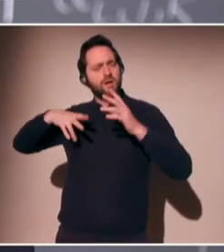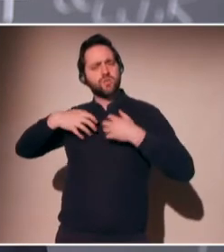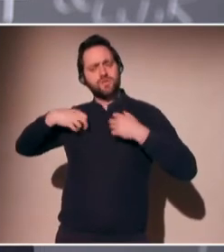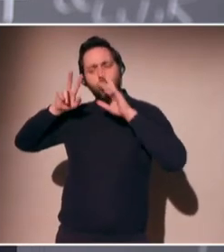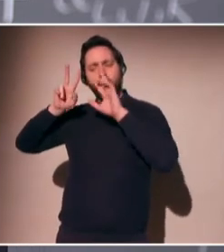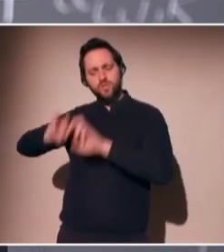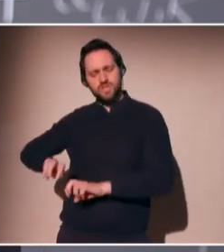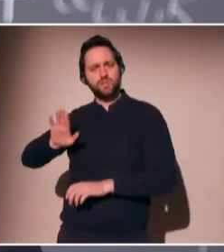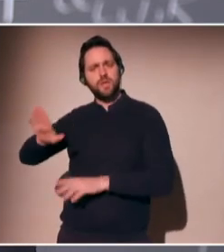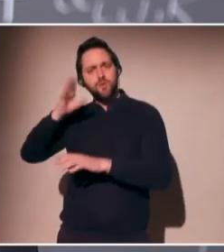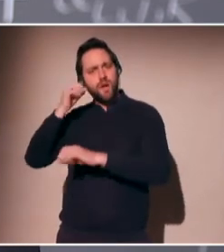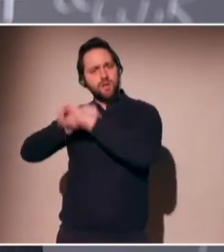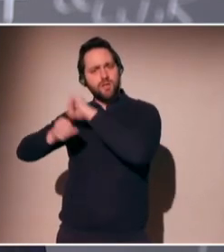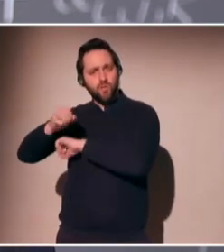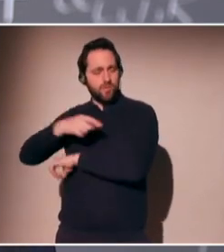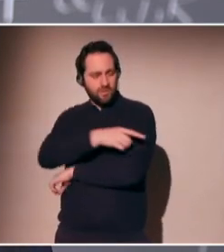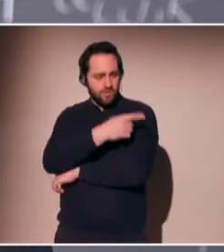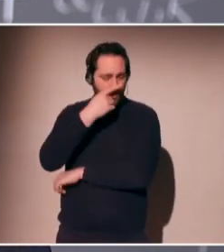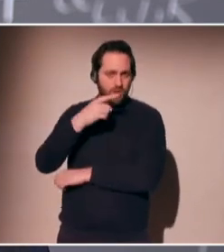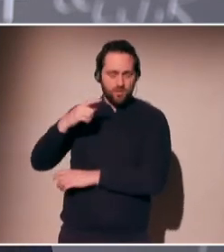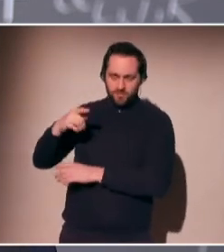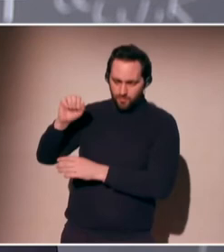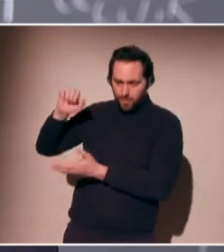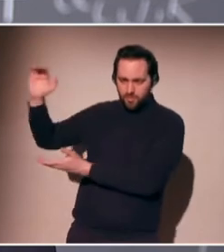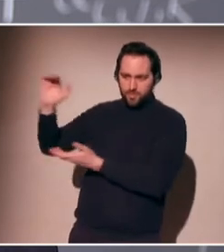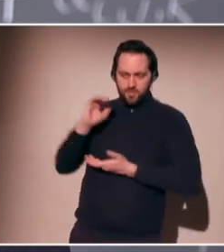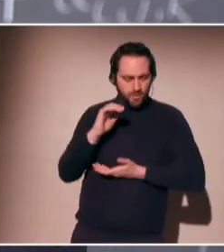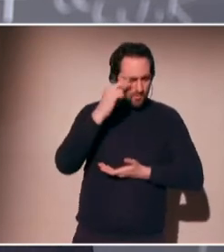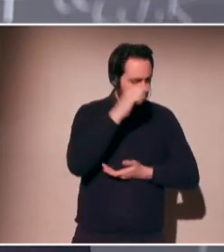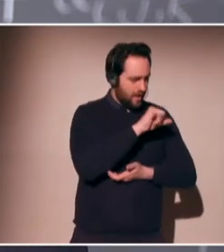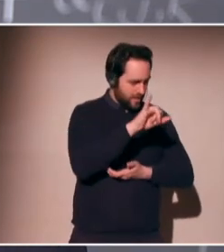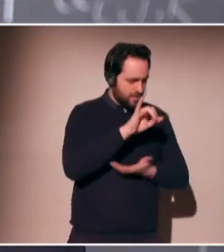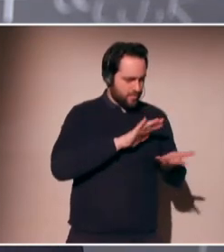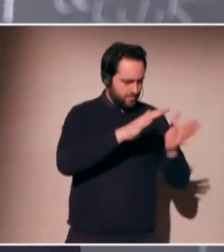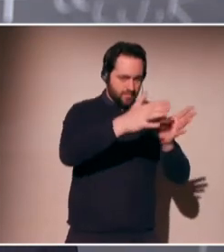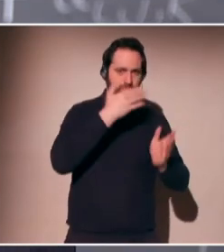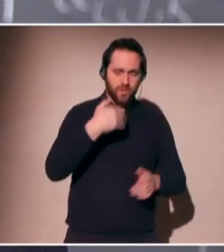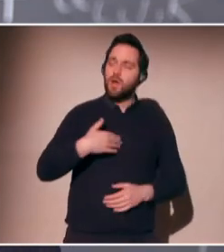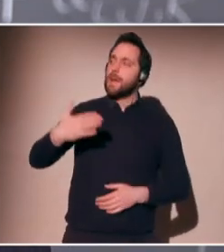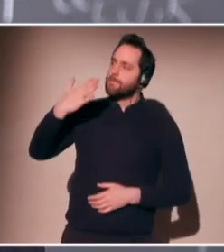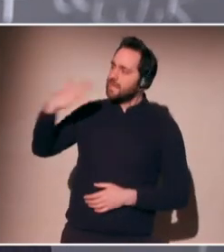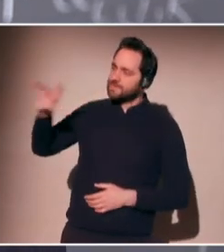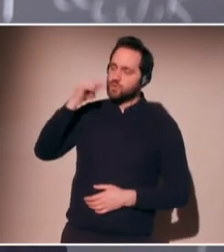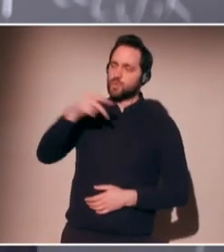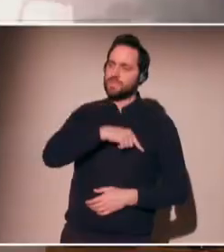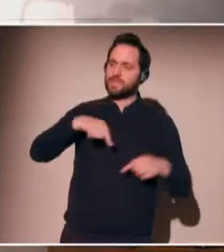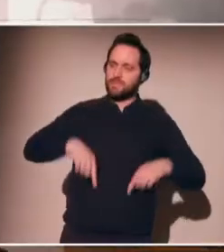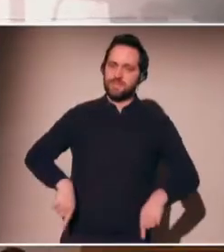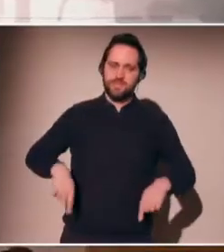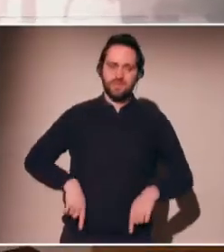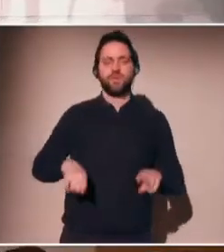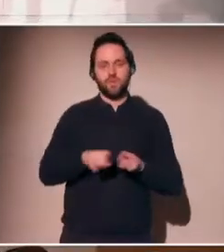are very similar to what we can find in other parts, in other large corporations. we should work along those lines. Thank you very much.